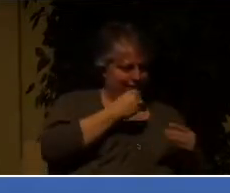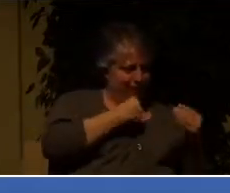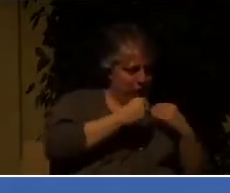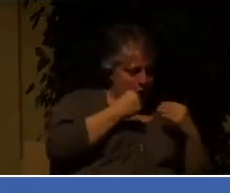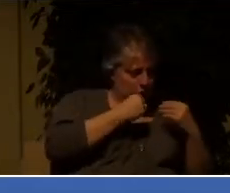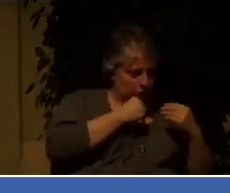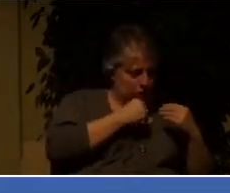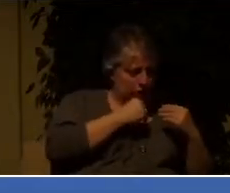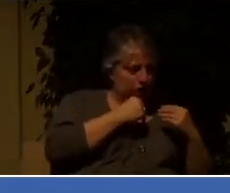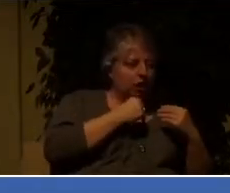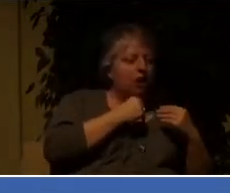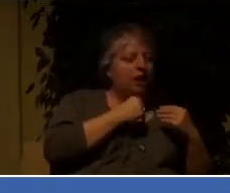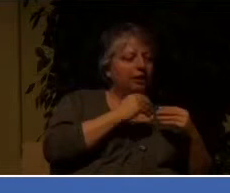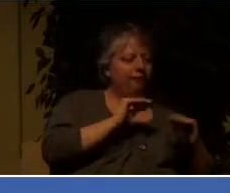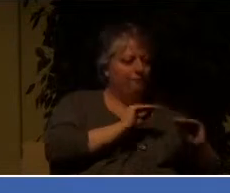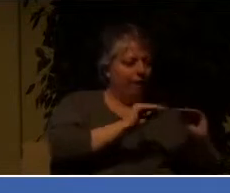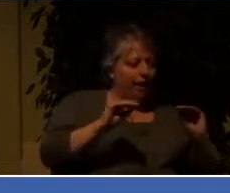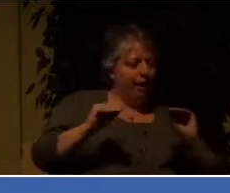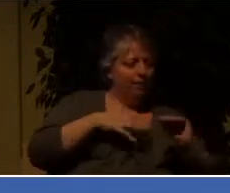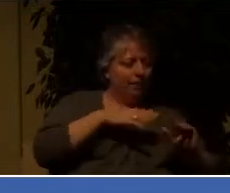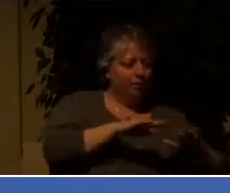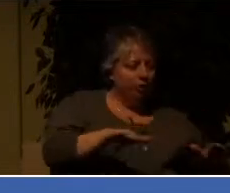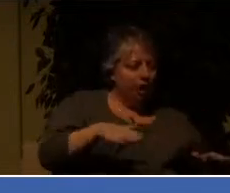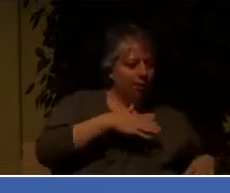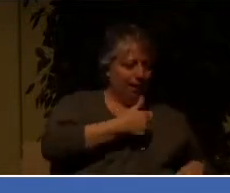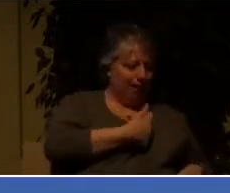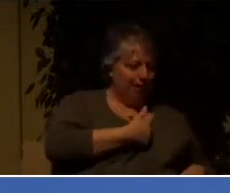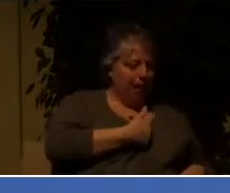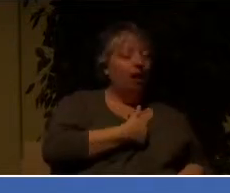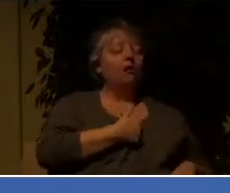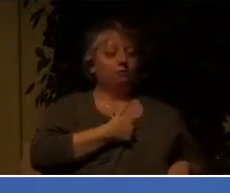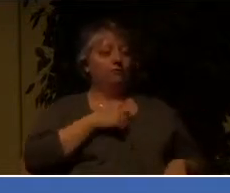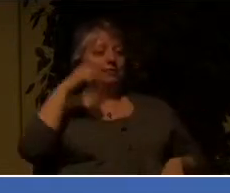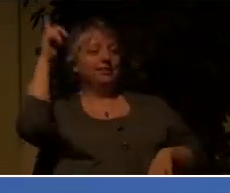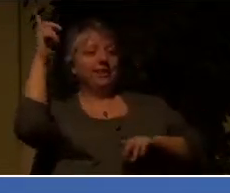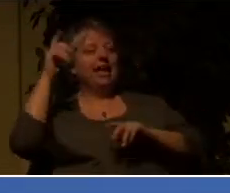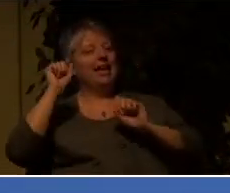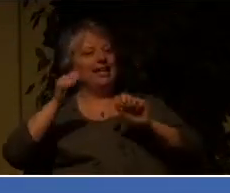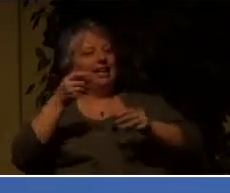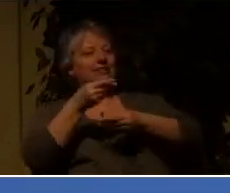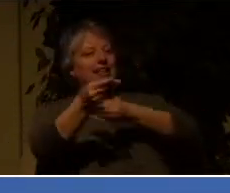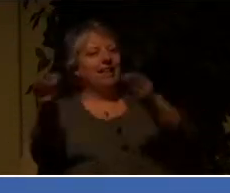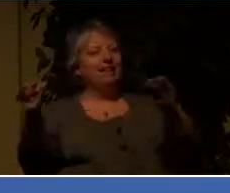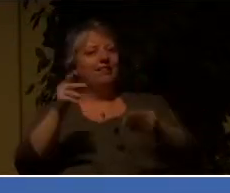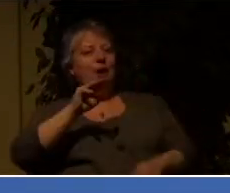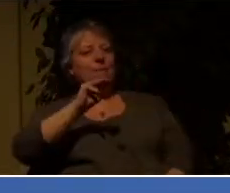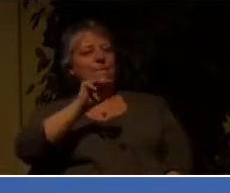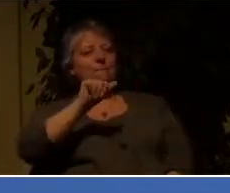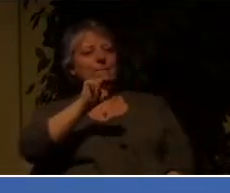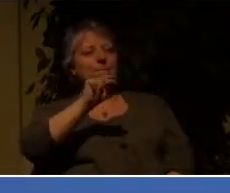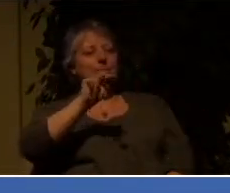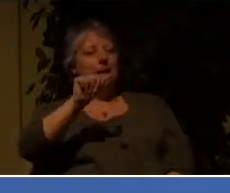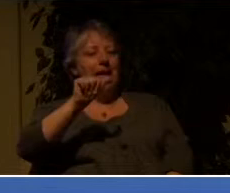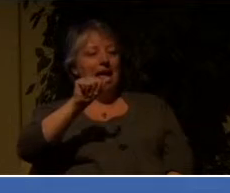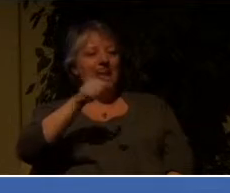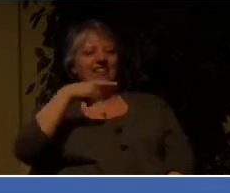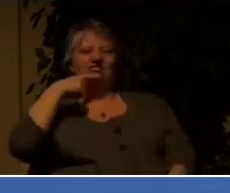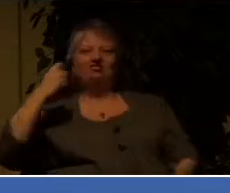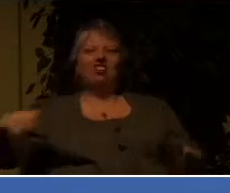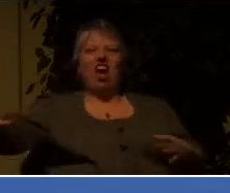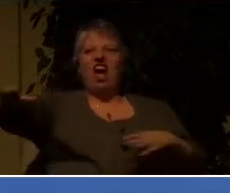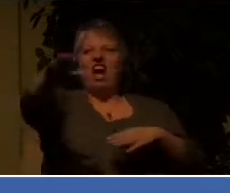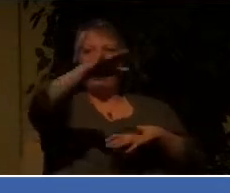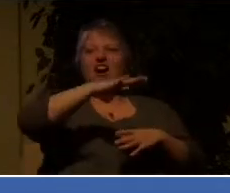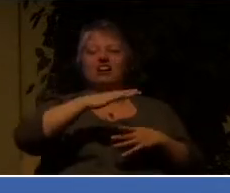God can provide manna in the wilderness. Do I need strength to be able to stand